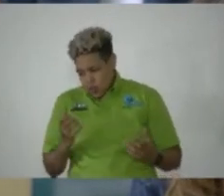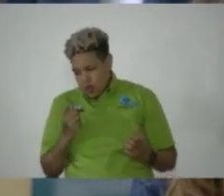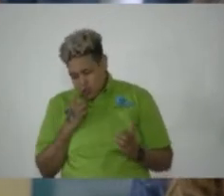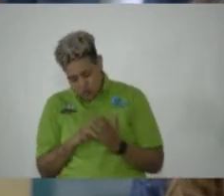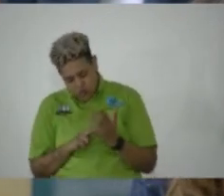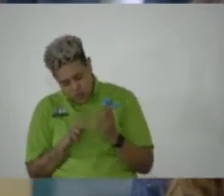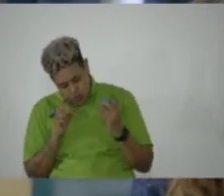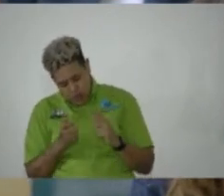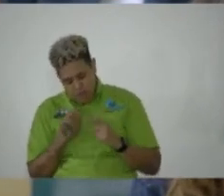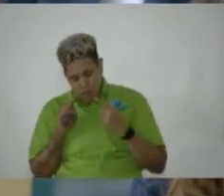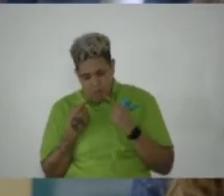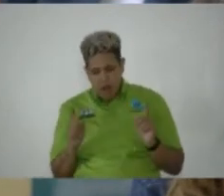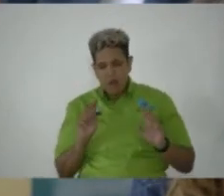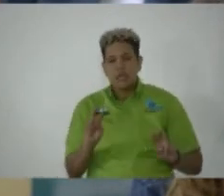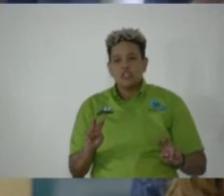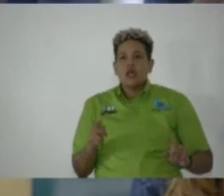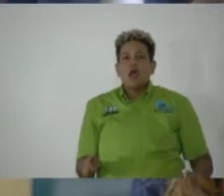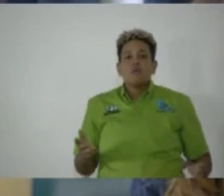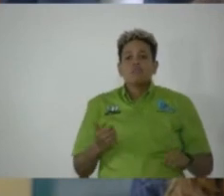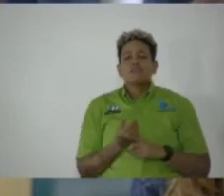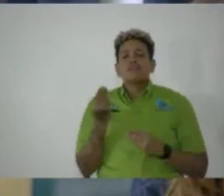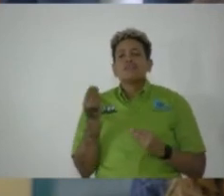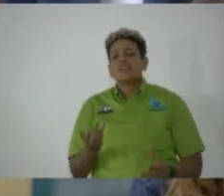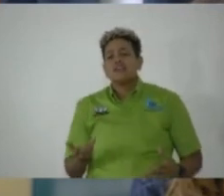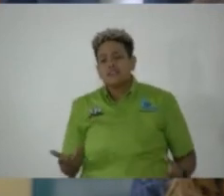quickly from the proclamation. It says,